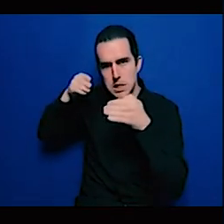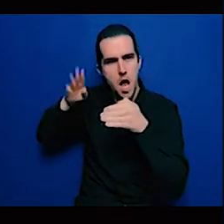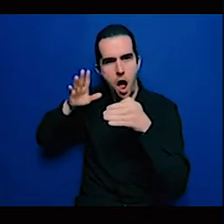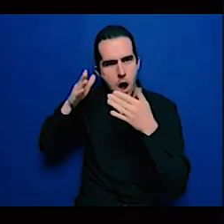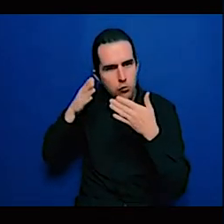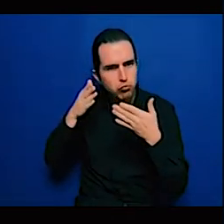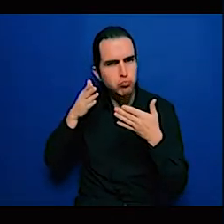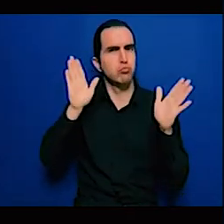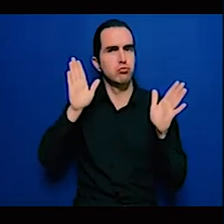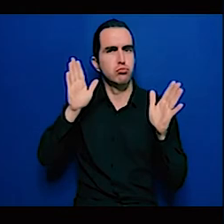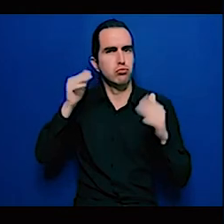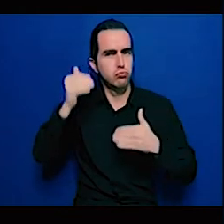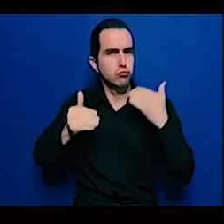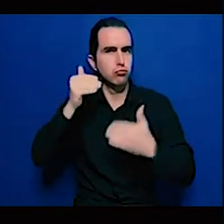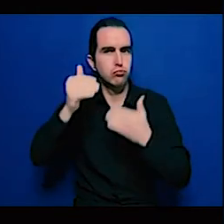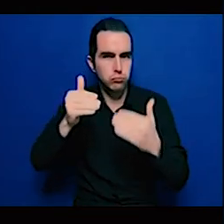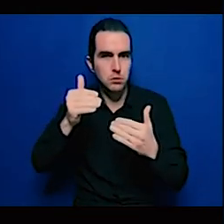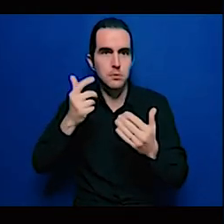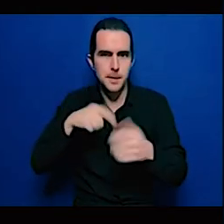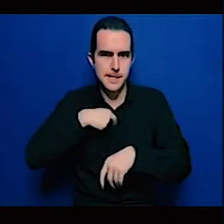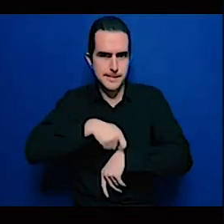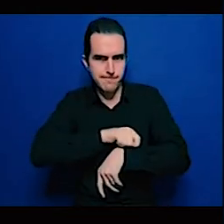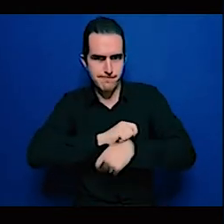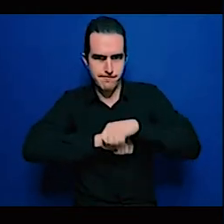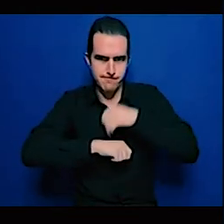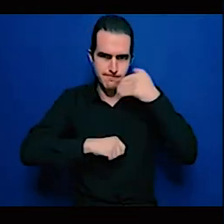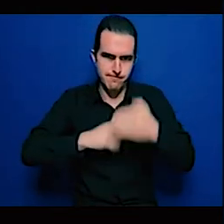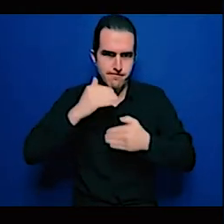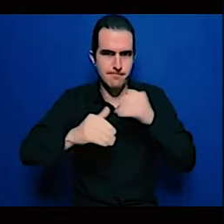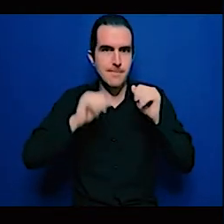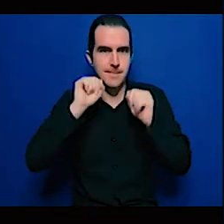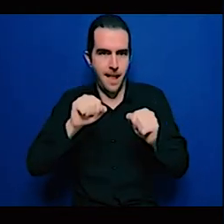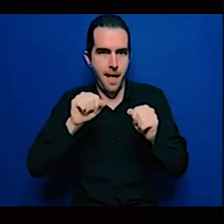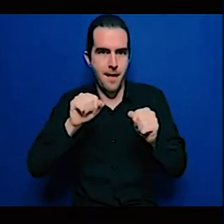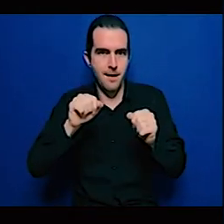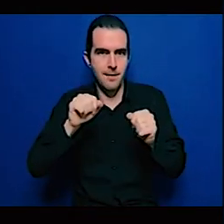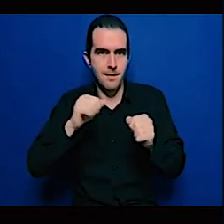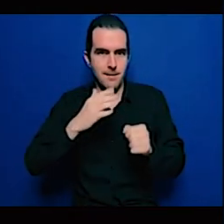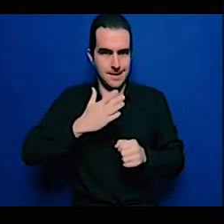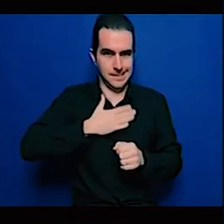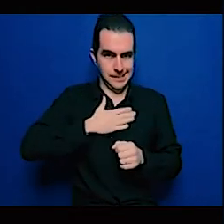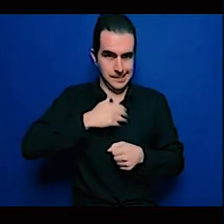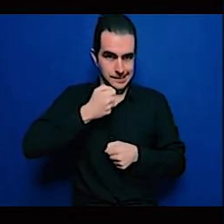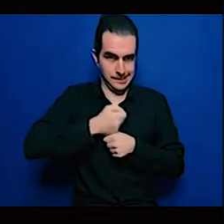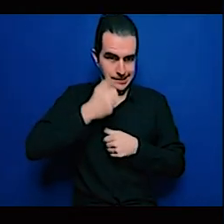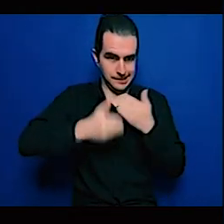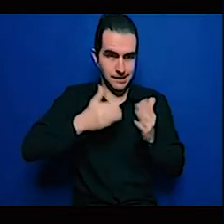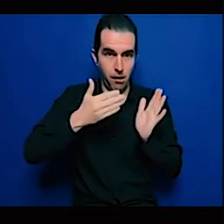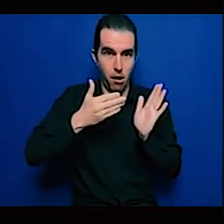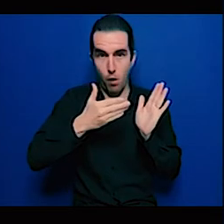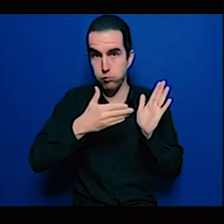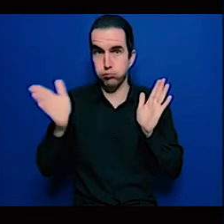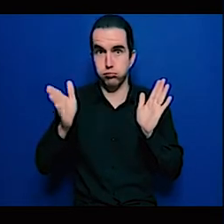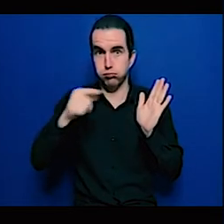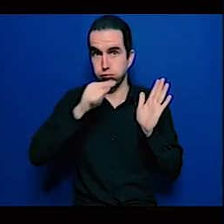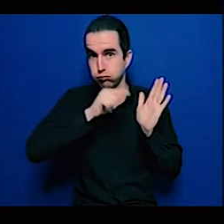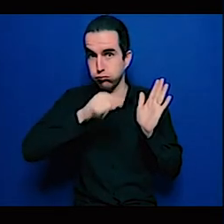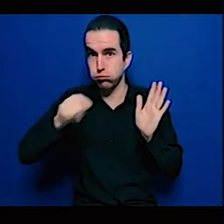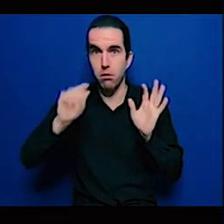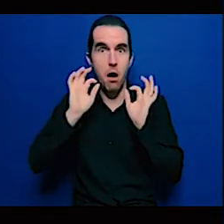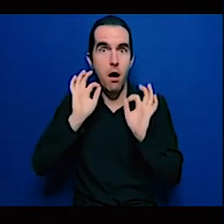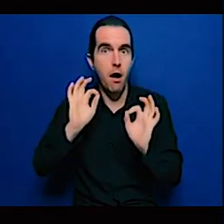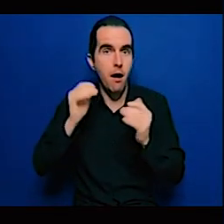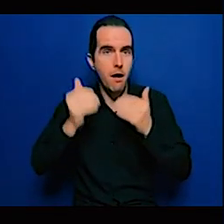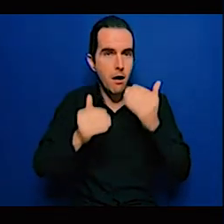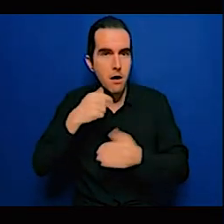level at the region level these little contributions are what will lead to great change there are concrete measures that